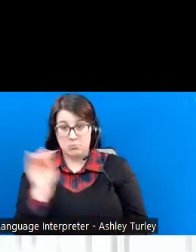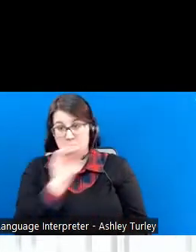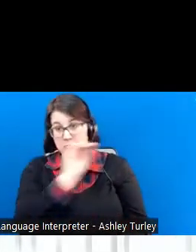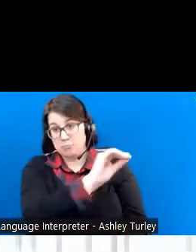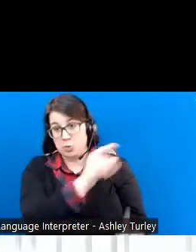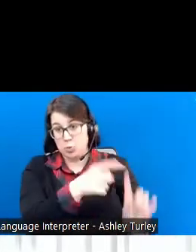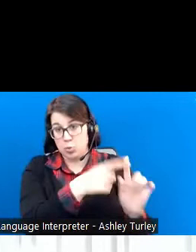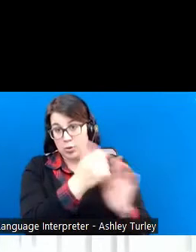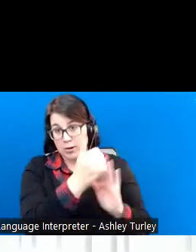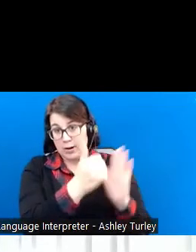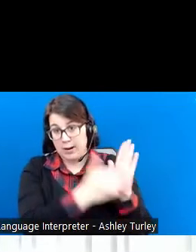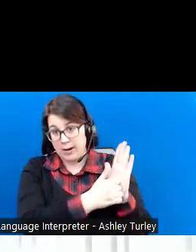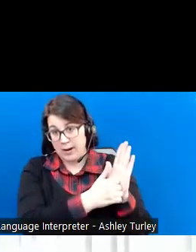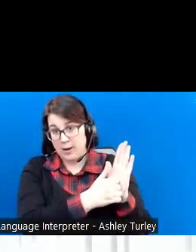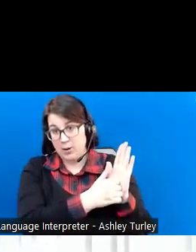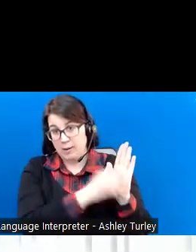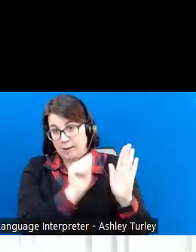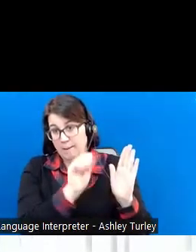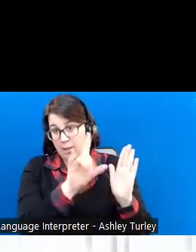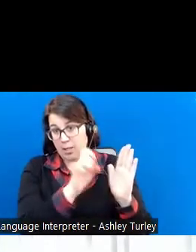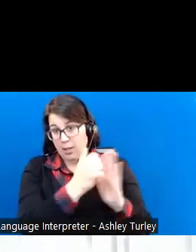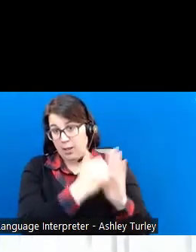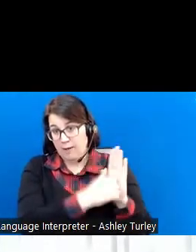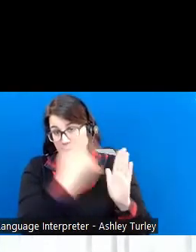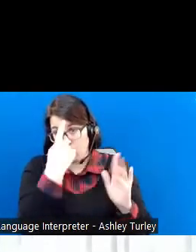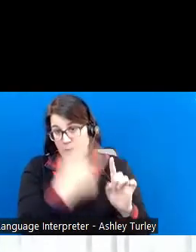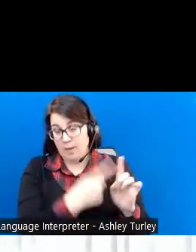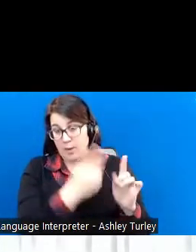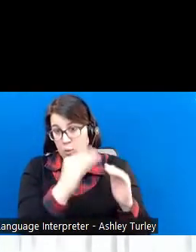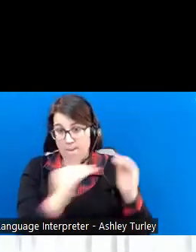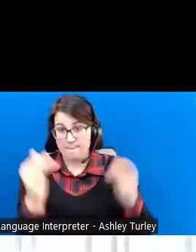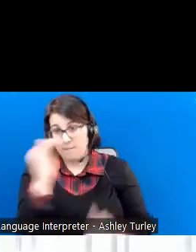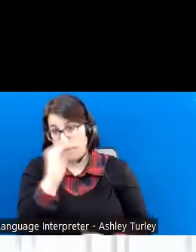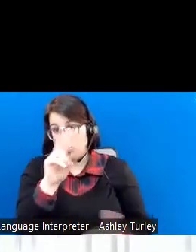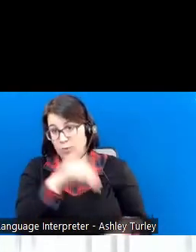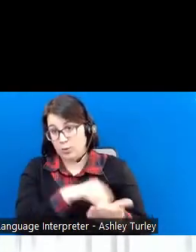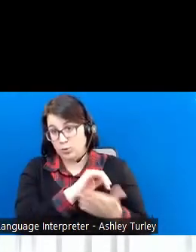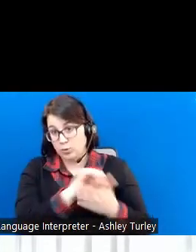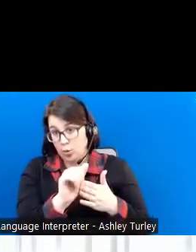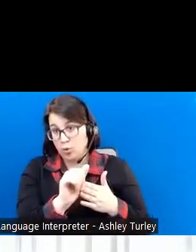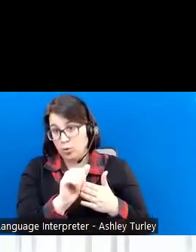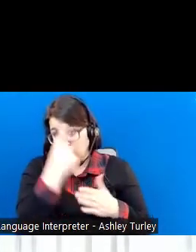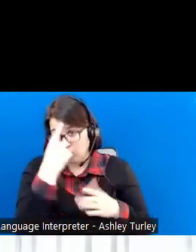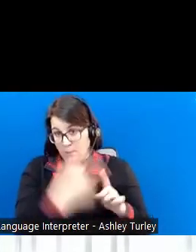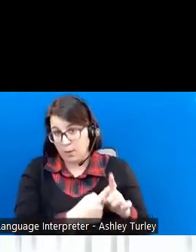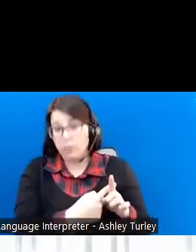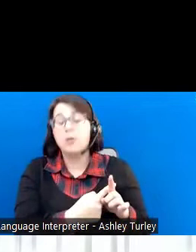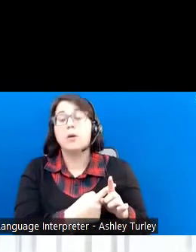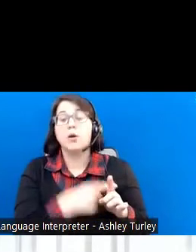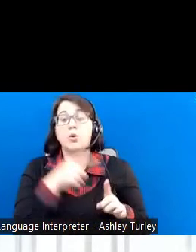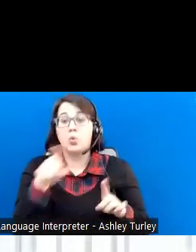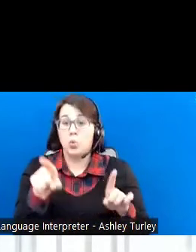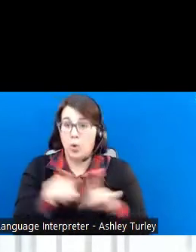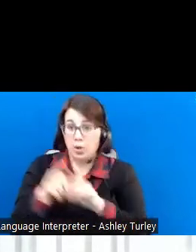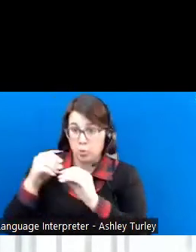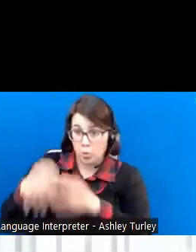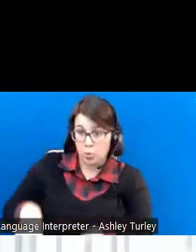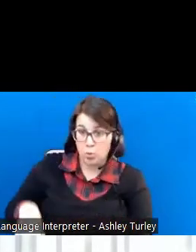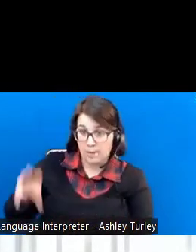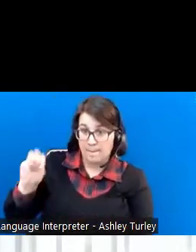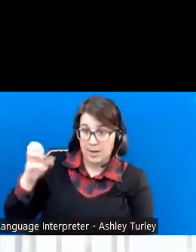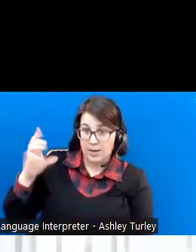ABLE account for that for a month and you're over-resourced for a month, you also lose Medicaid